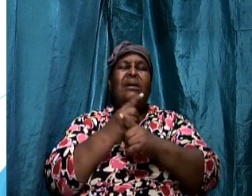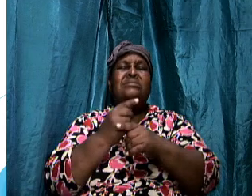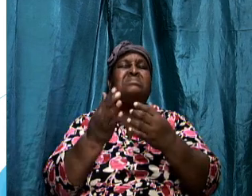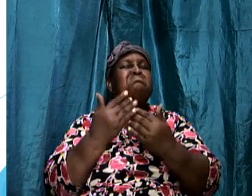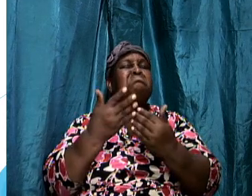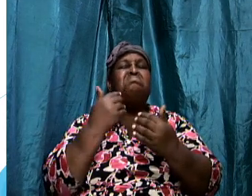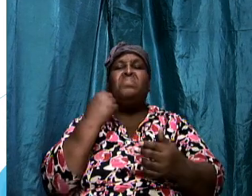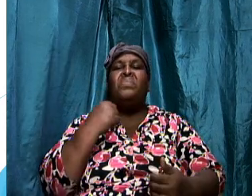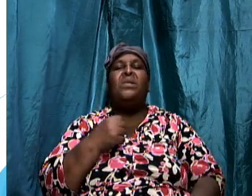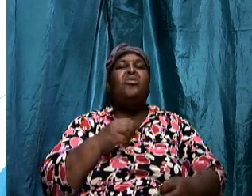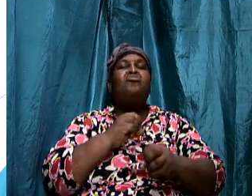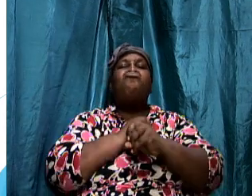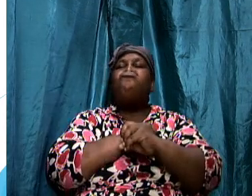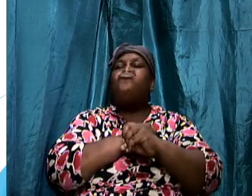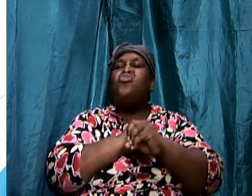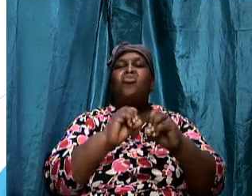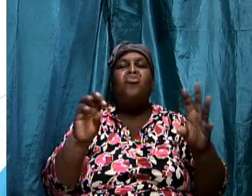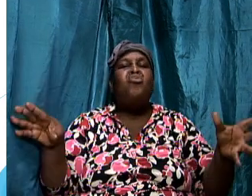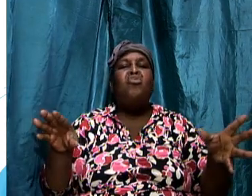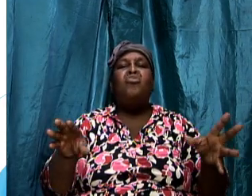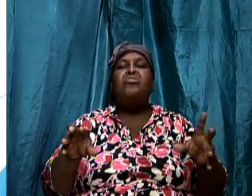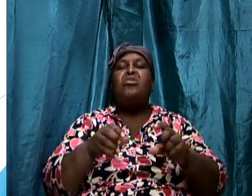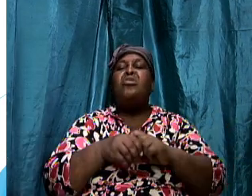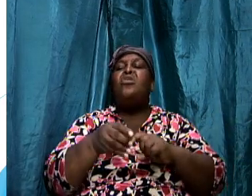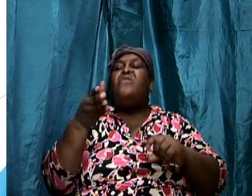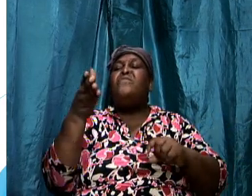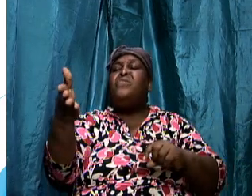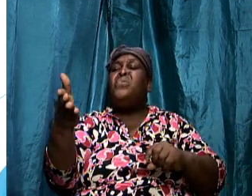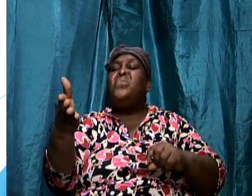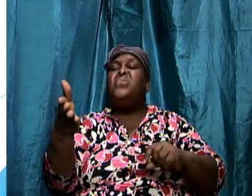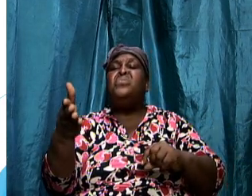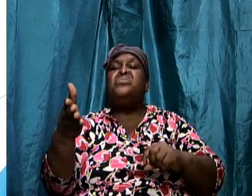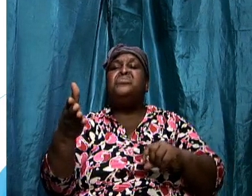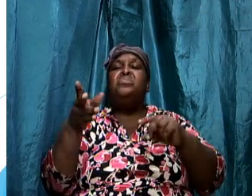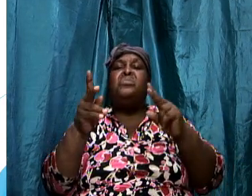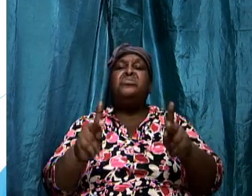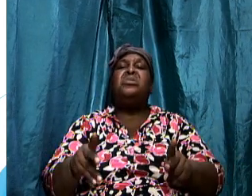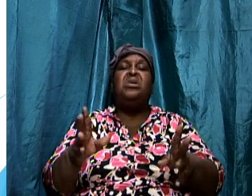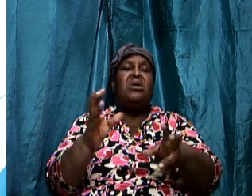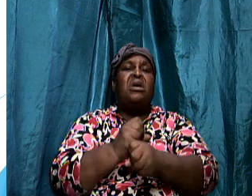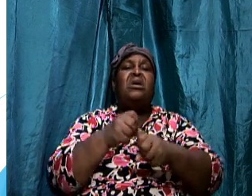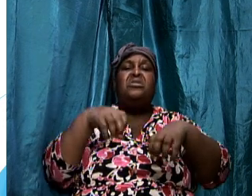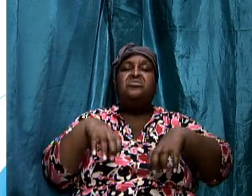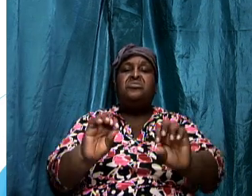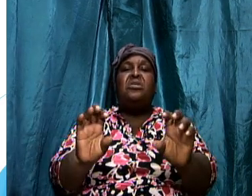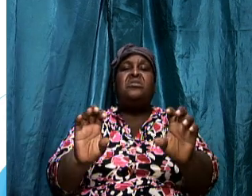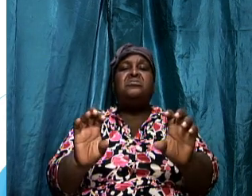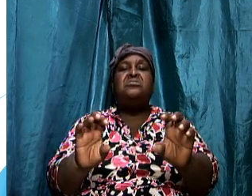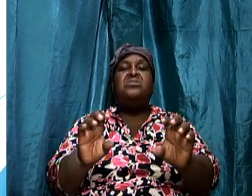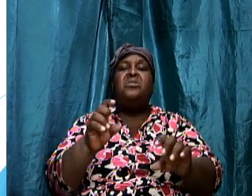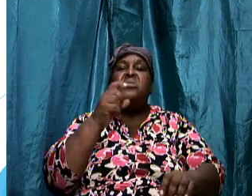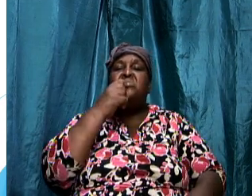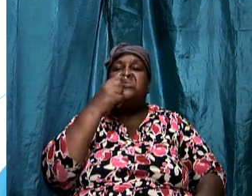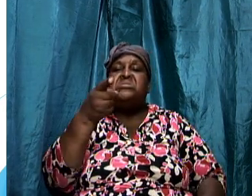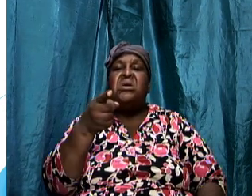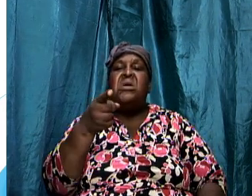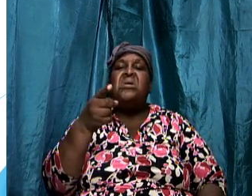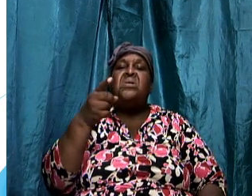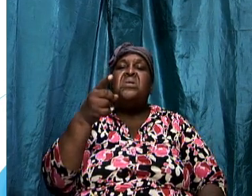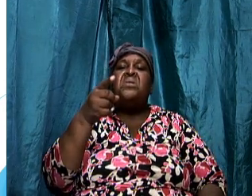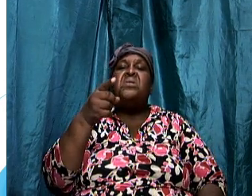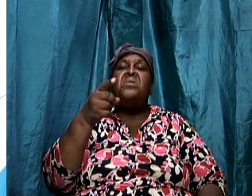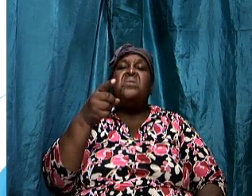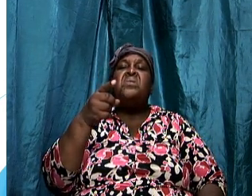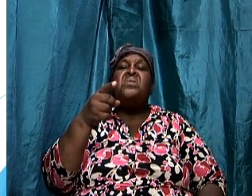none of those opponents get the chance to say oh yes i am undefeated